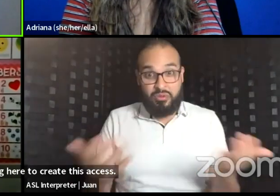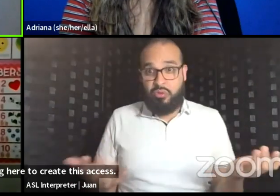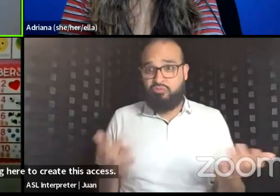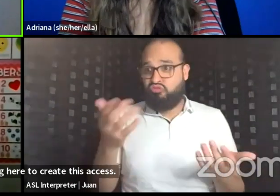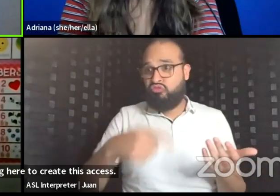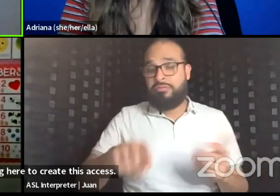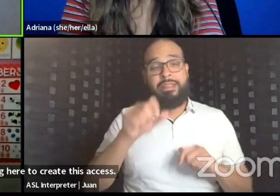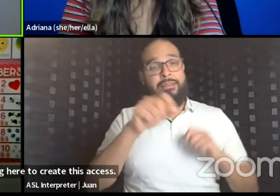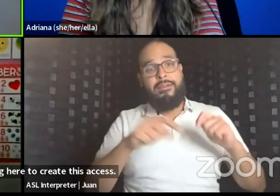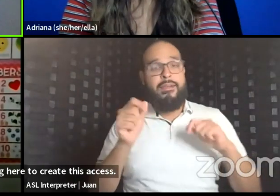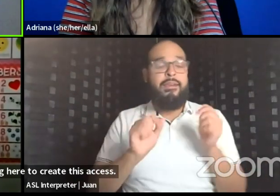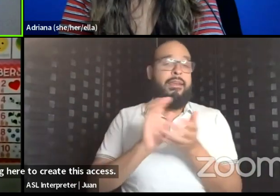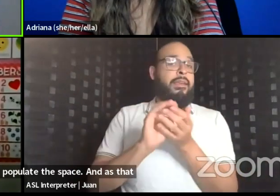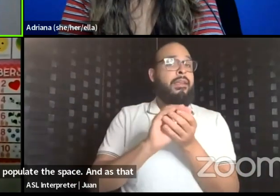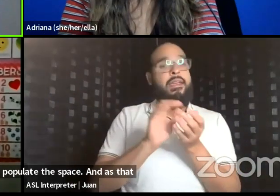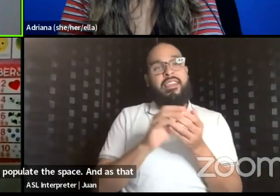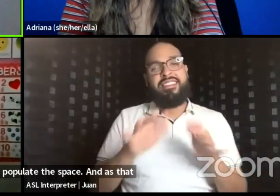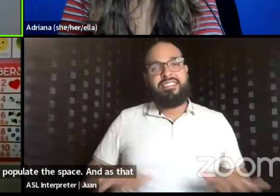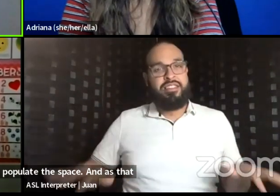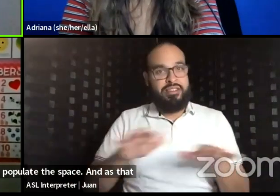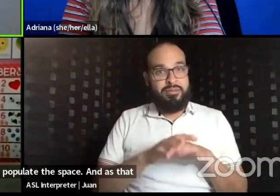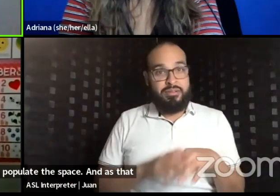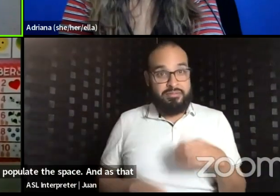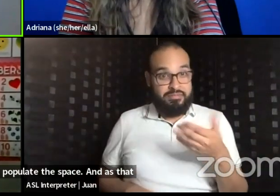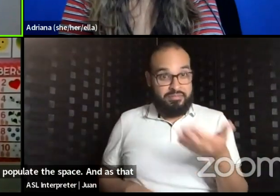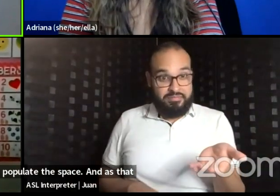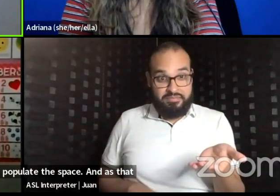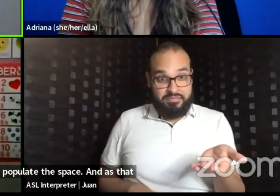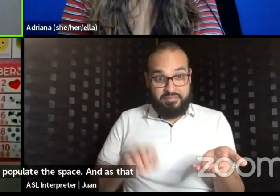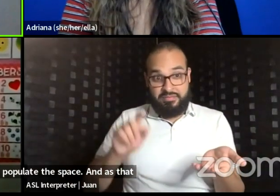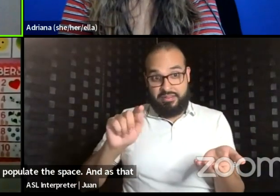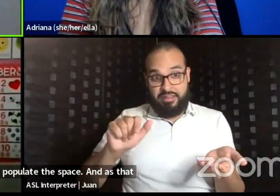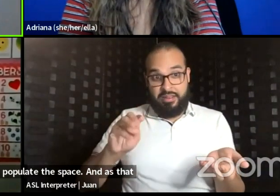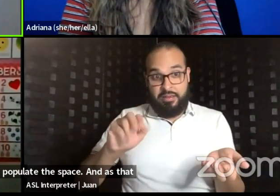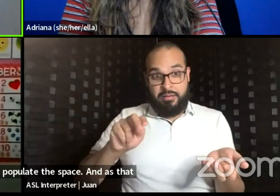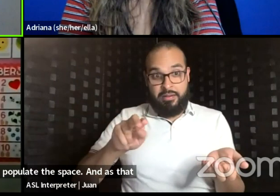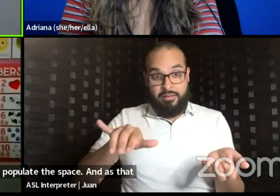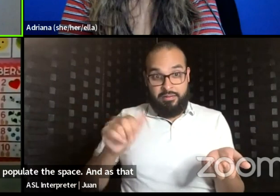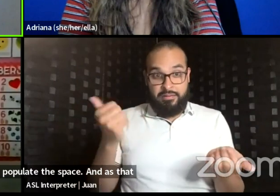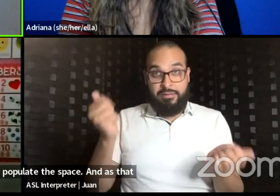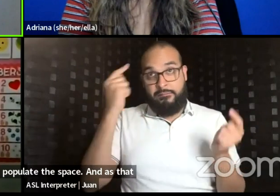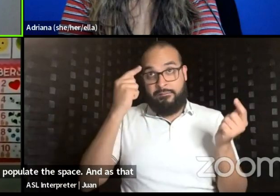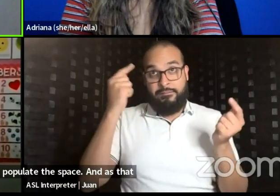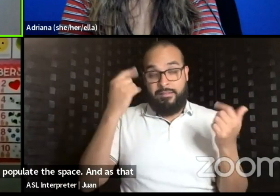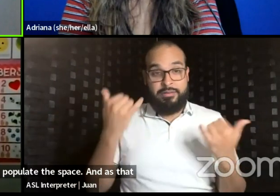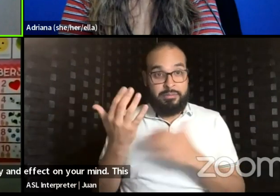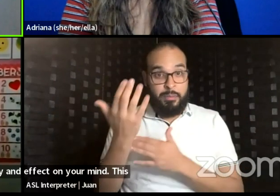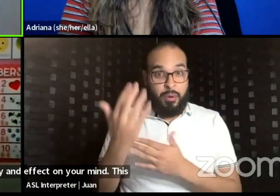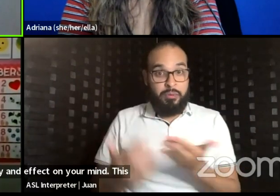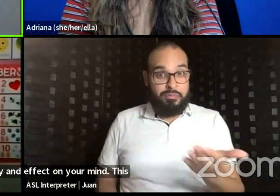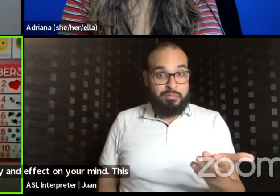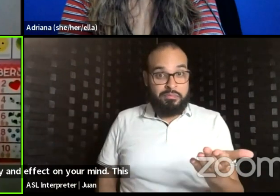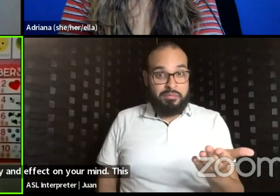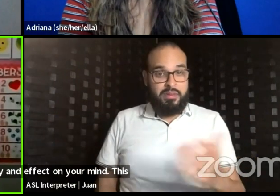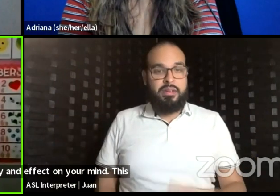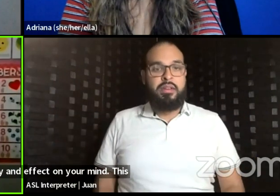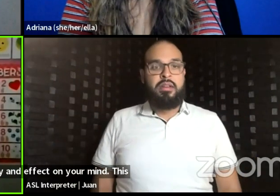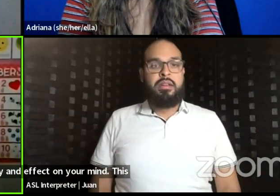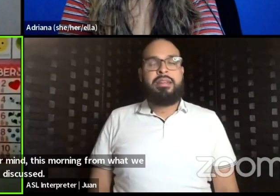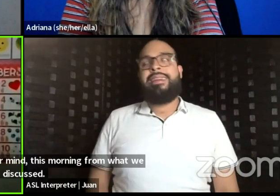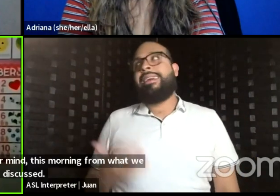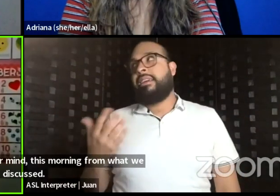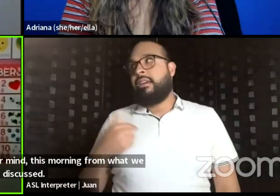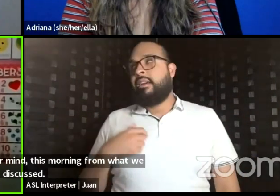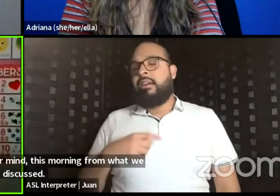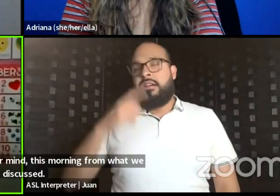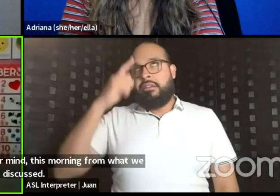as that comes in. Tamani, any thoughts on your minds this morning? What's on your minds this morning from what we've discussed? I mean, so